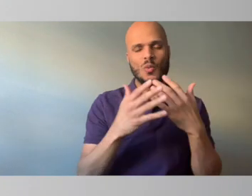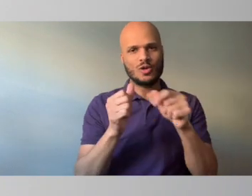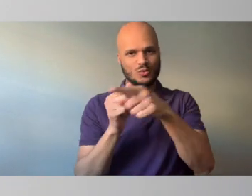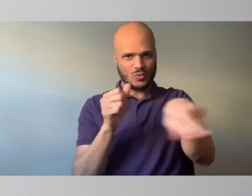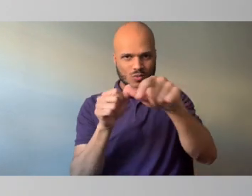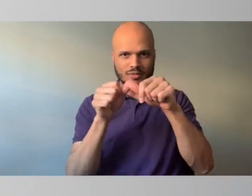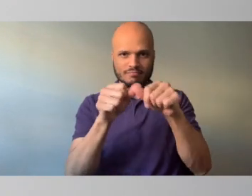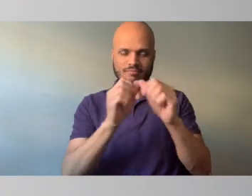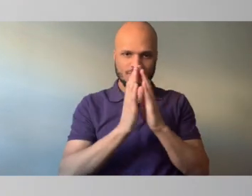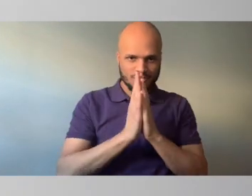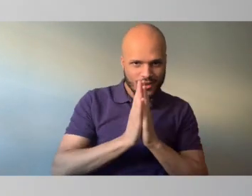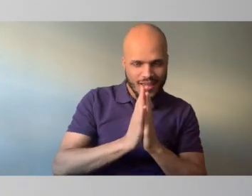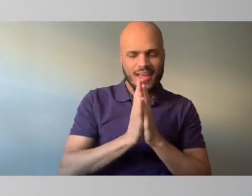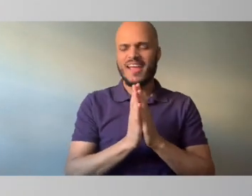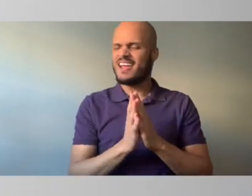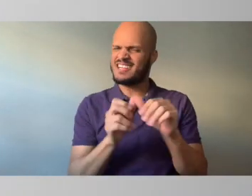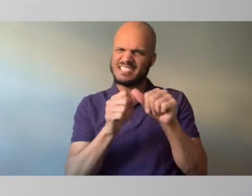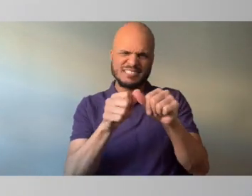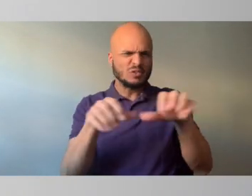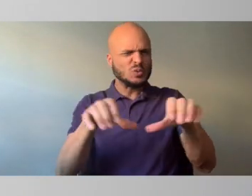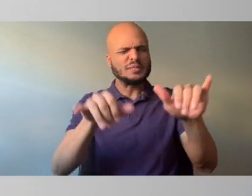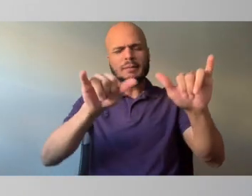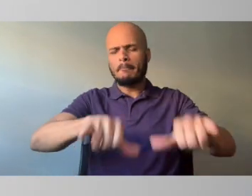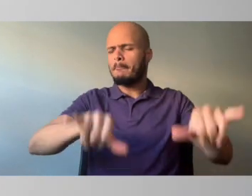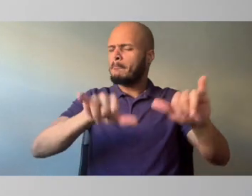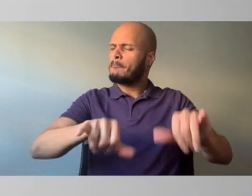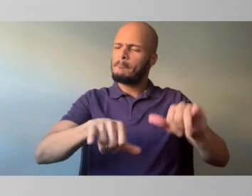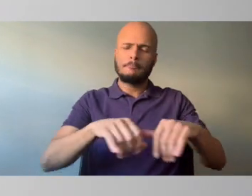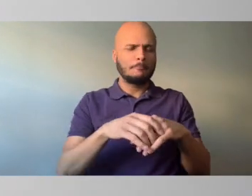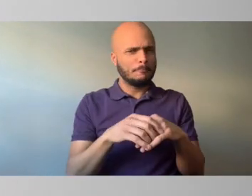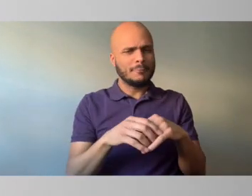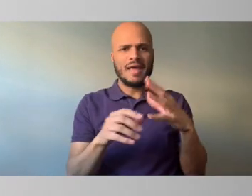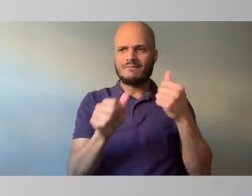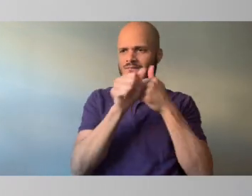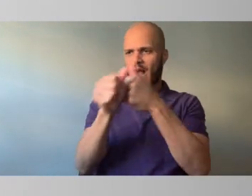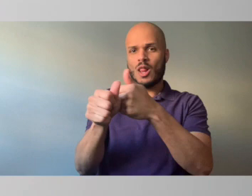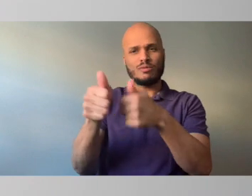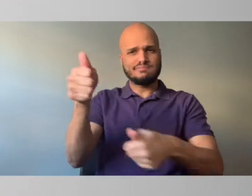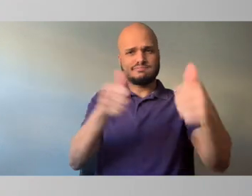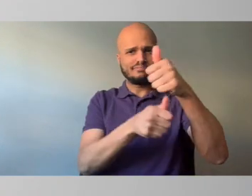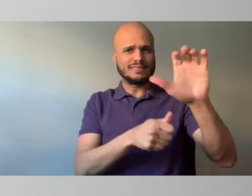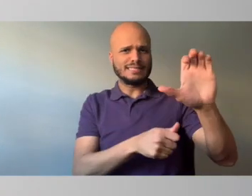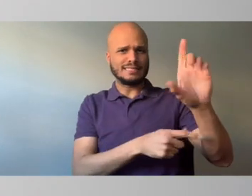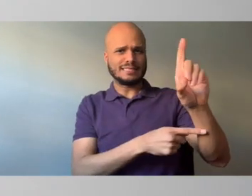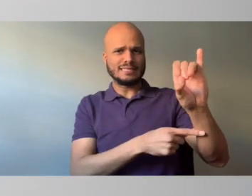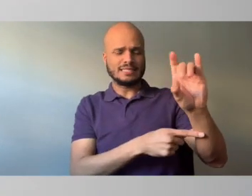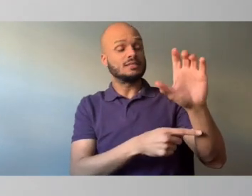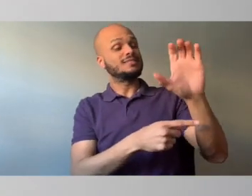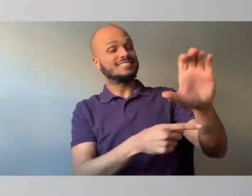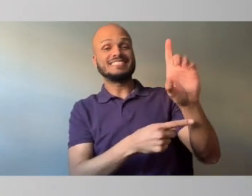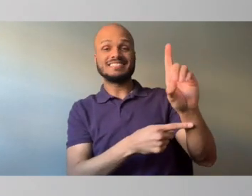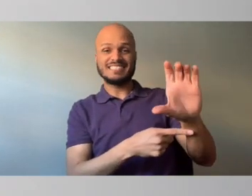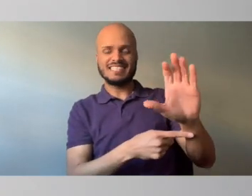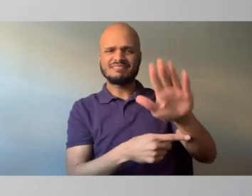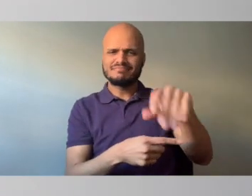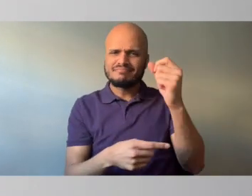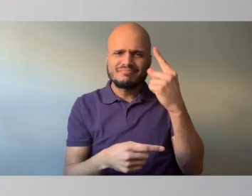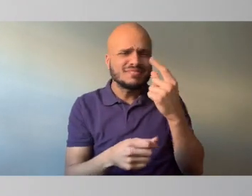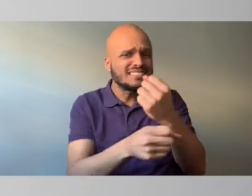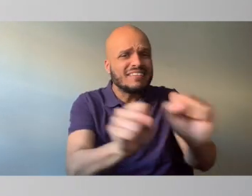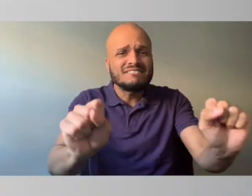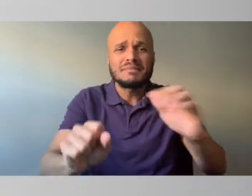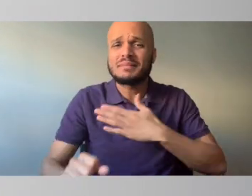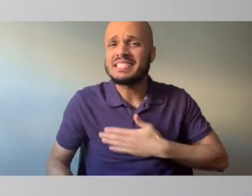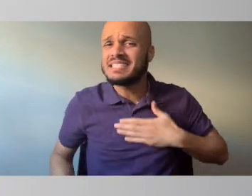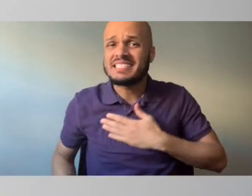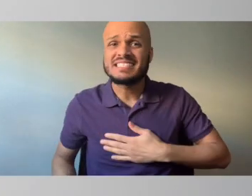prayerful, continue to do what you're doing, continue to follow the guidelines of the CDC and remain safe. Remain at home. If you don't have to